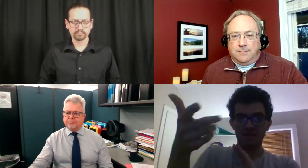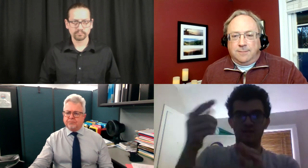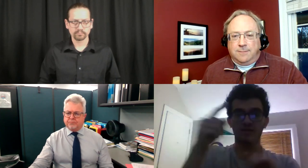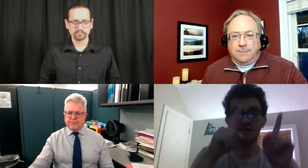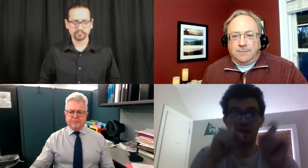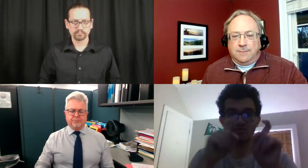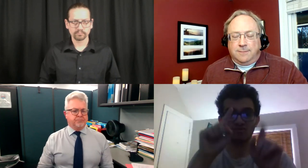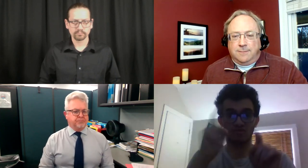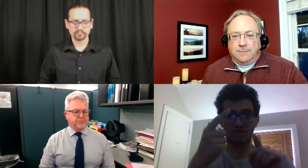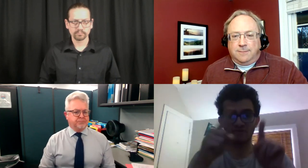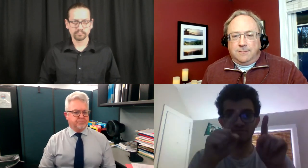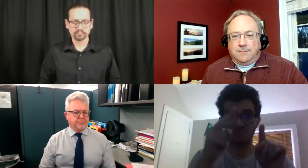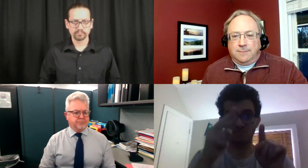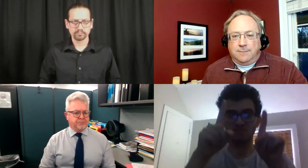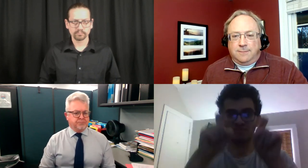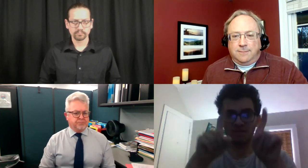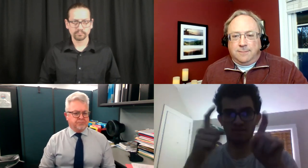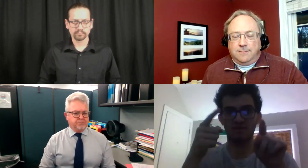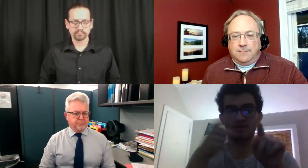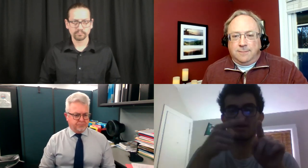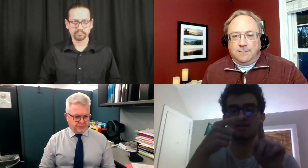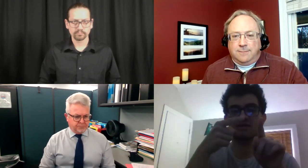for the individuals that get this vaccine,